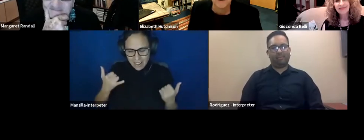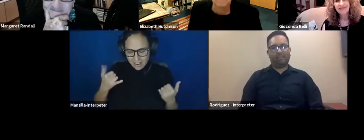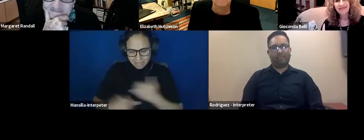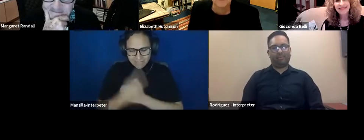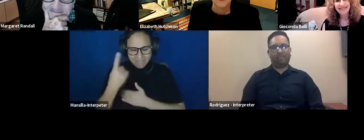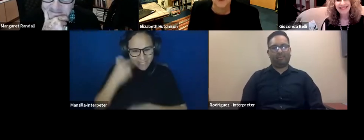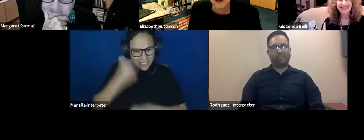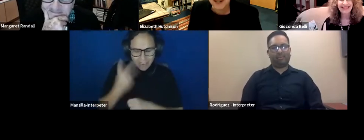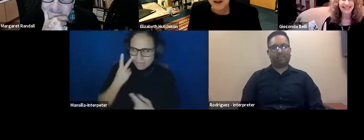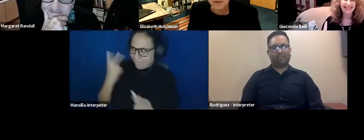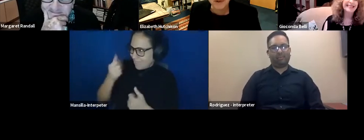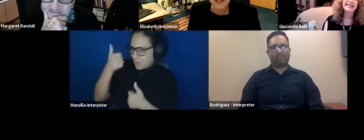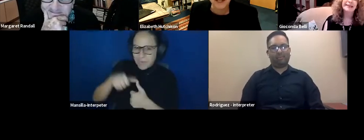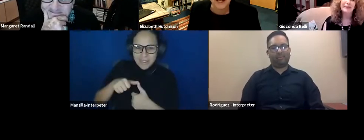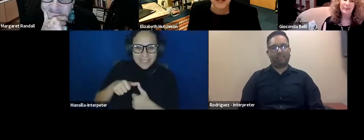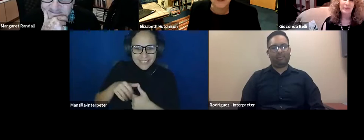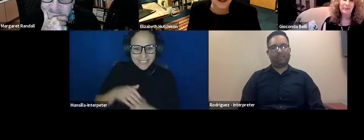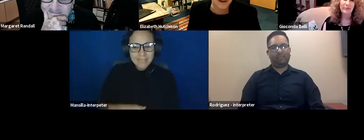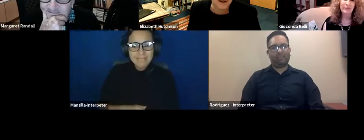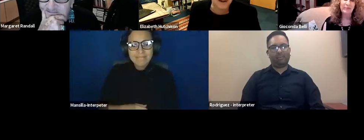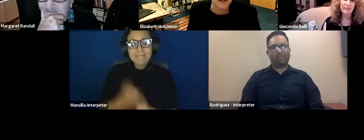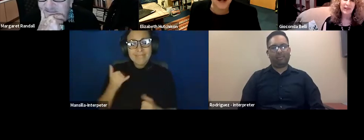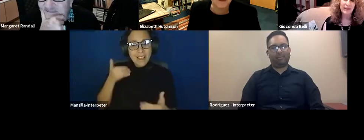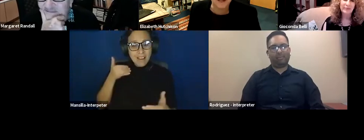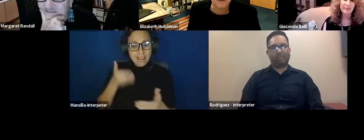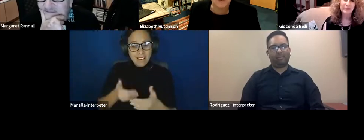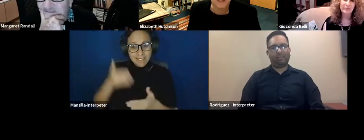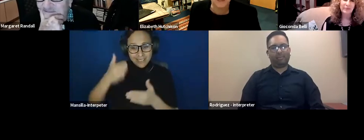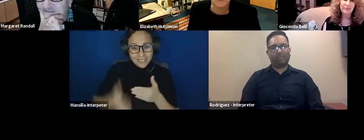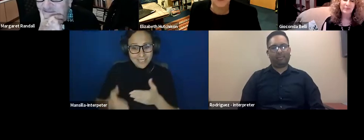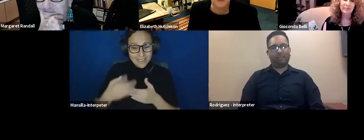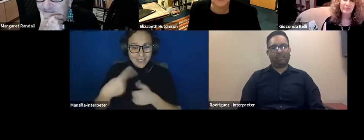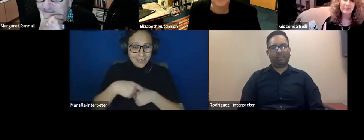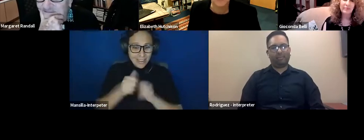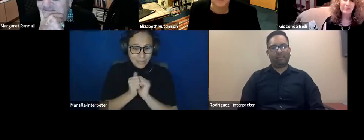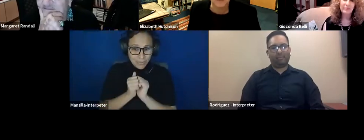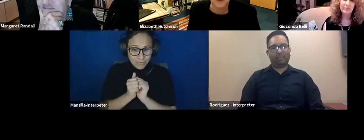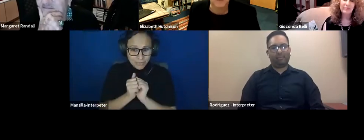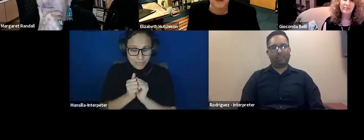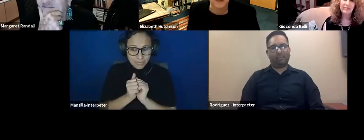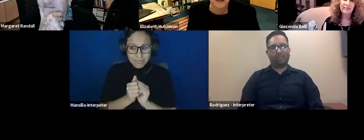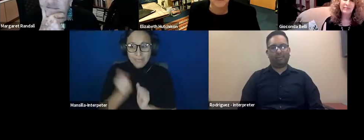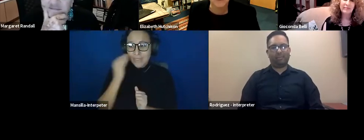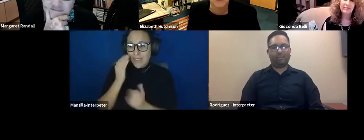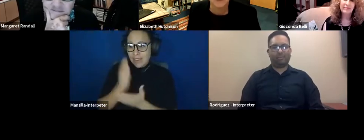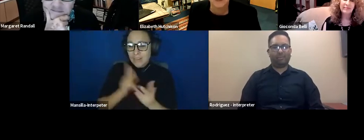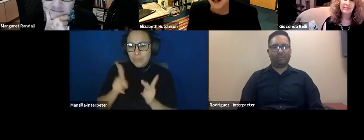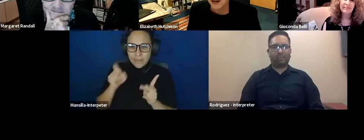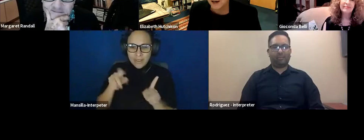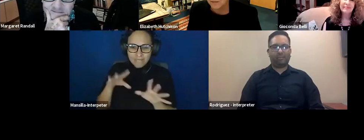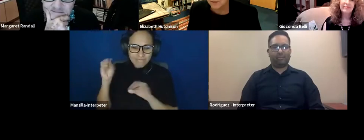Um, we are approaching the end of our time together, and I know some people have had to leave.